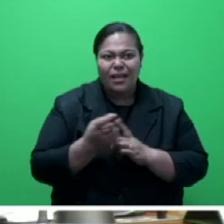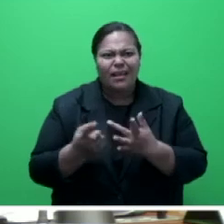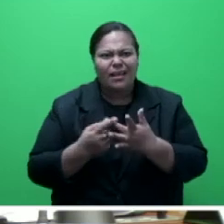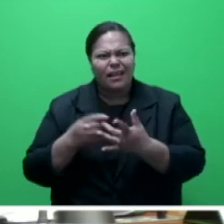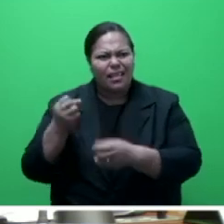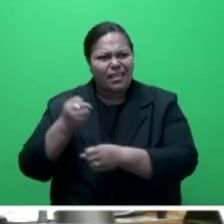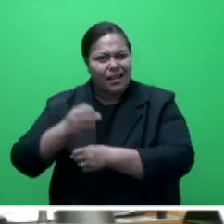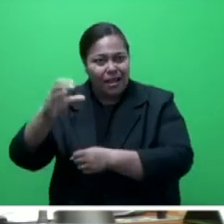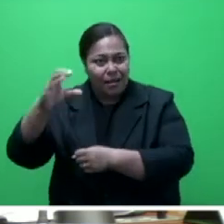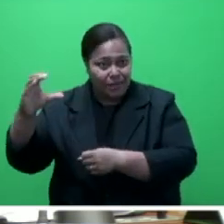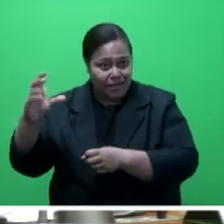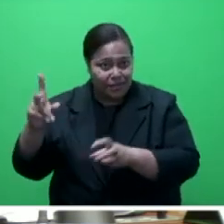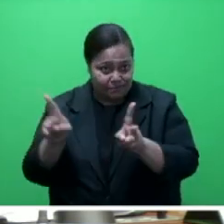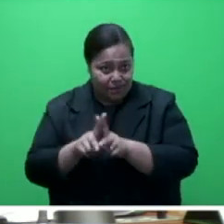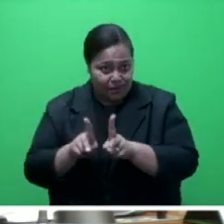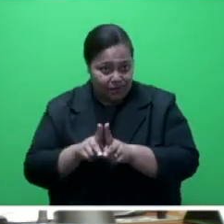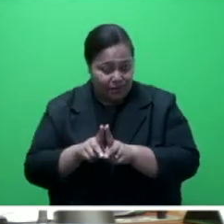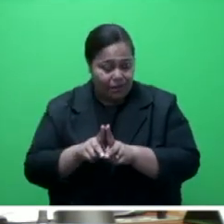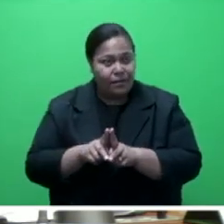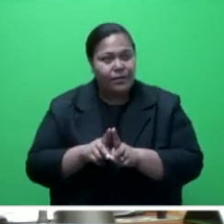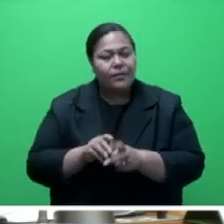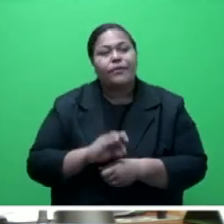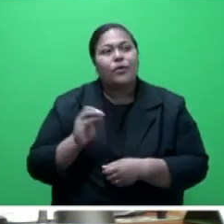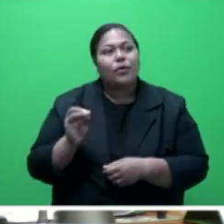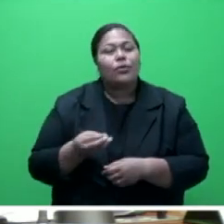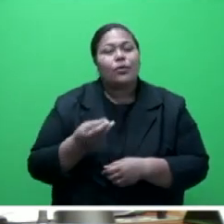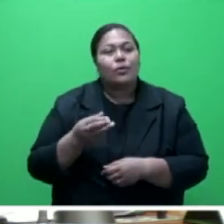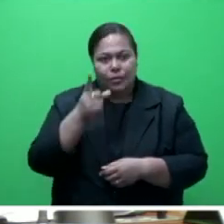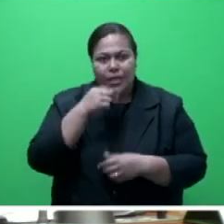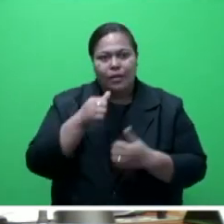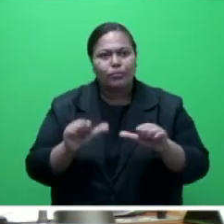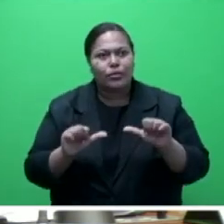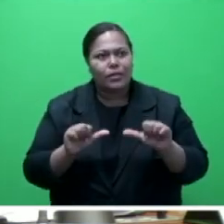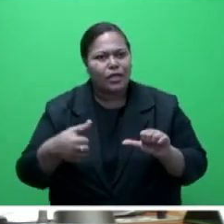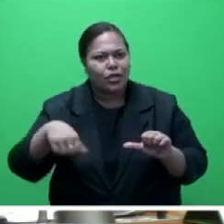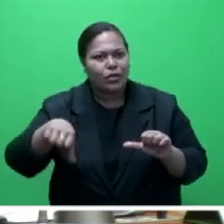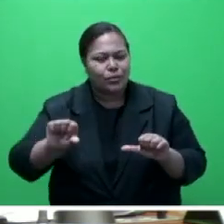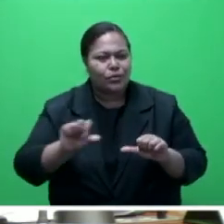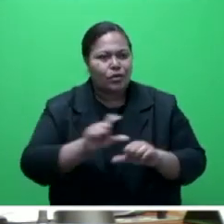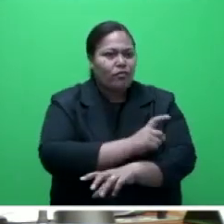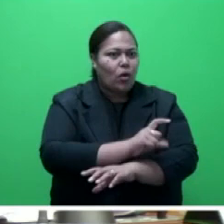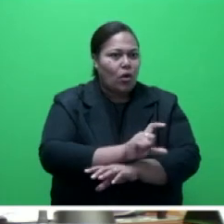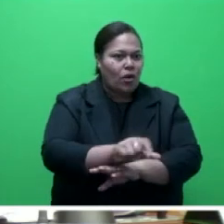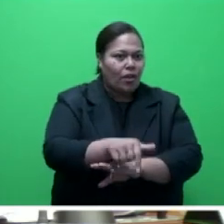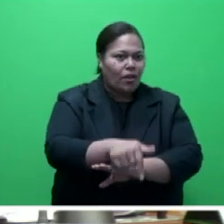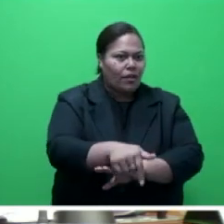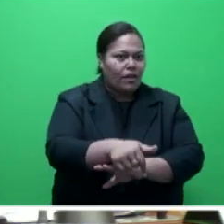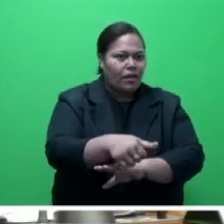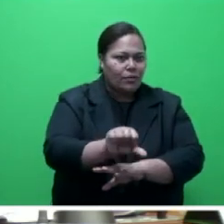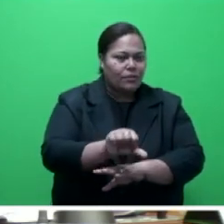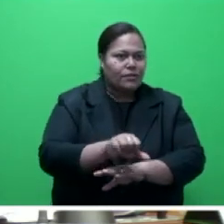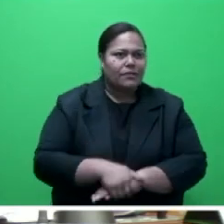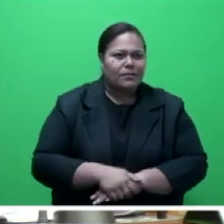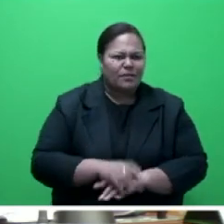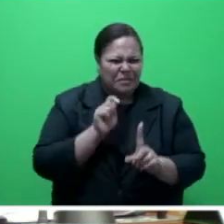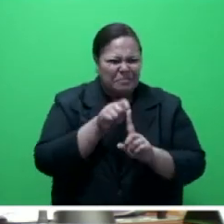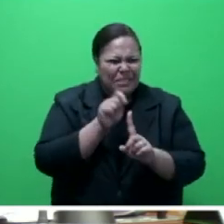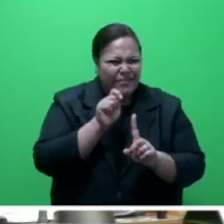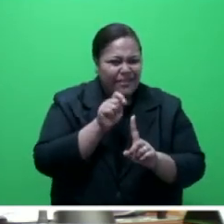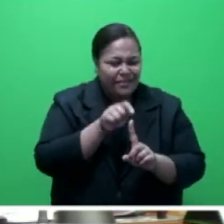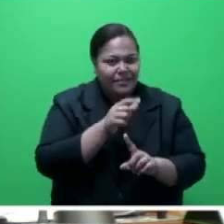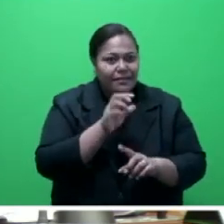to collaborate on the use of Alan Coral Atlas in Fiji for coral reef monitoring and management